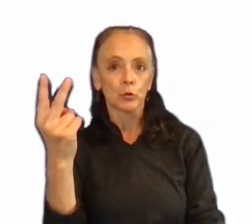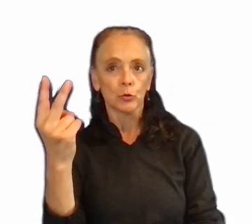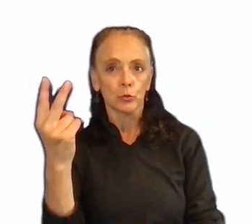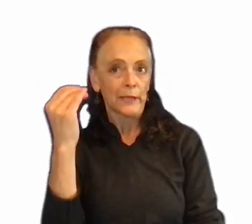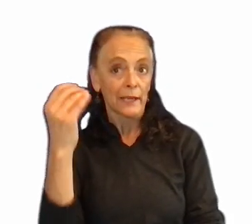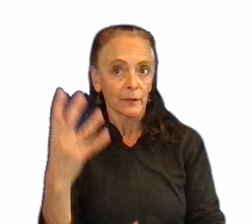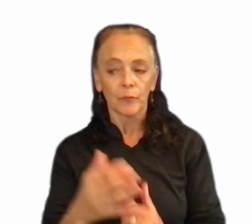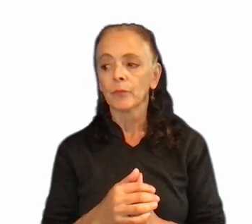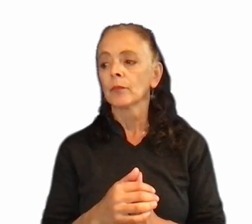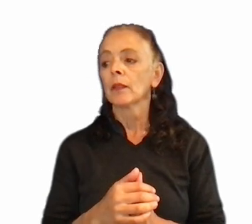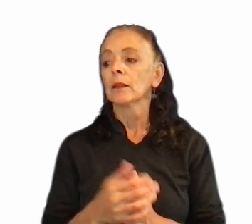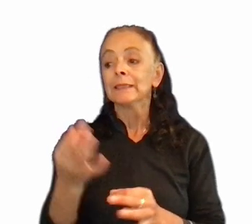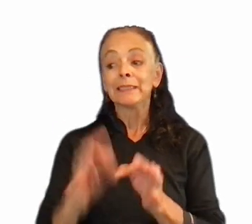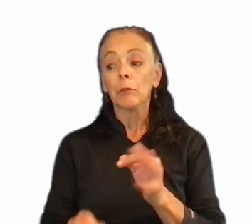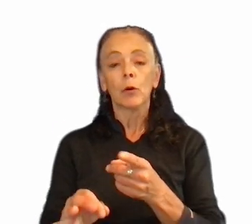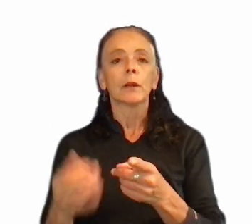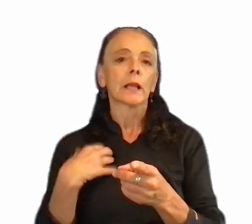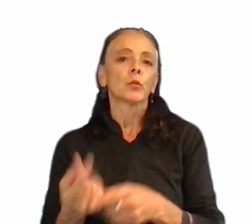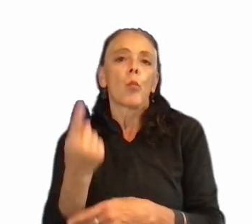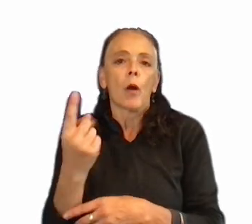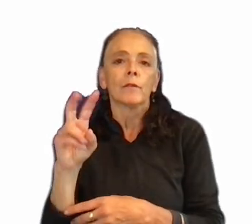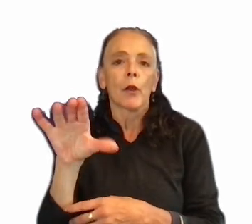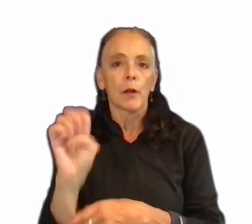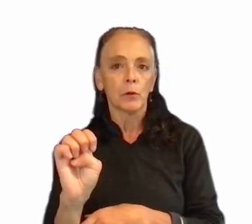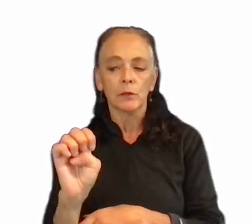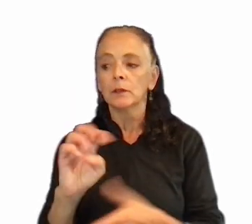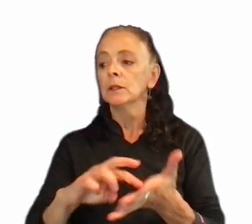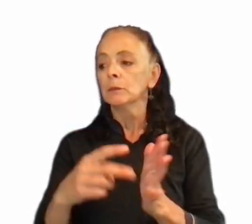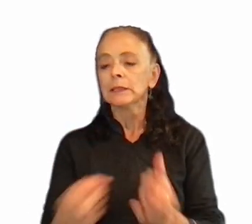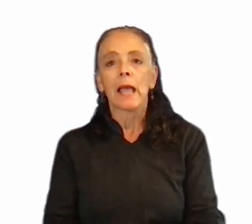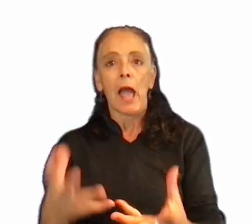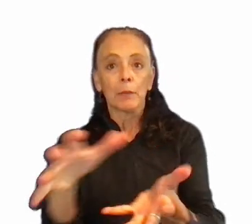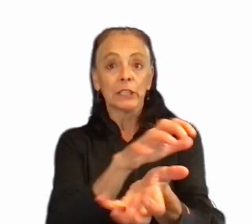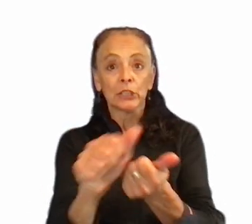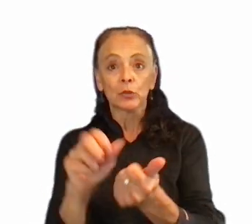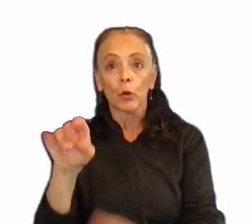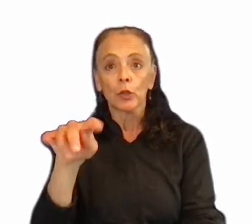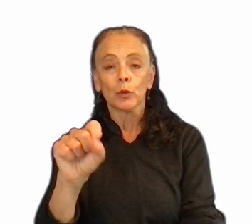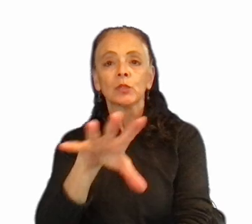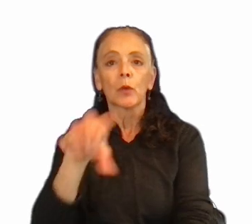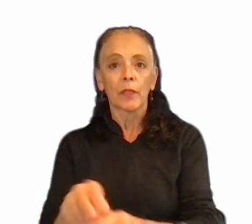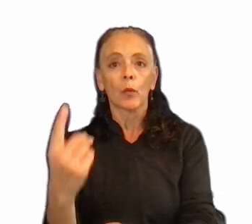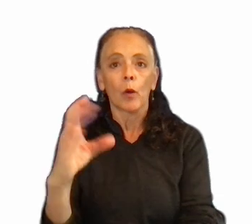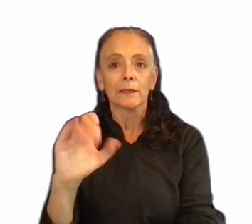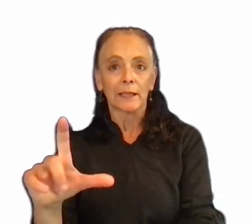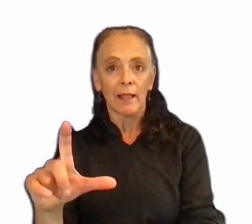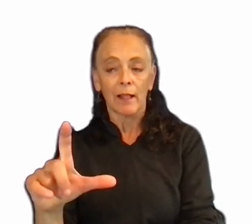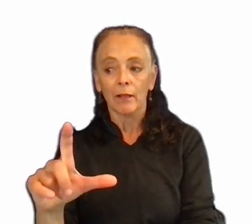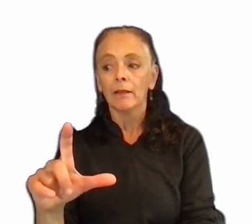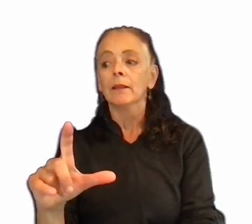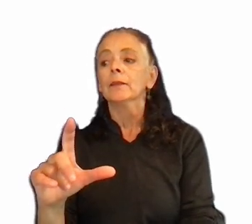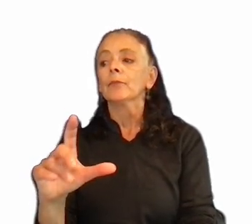it encodes one variable, so in that case the number of destroyed units are encoded by the